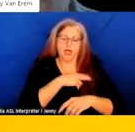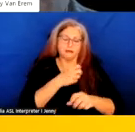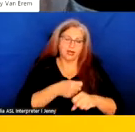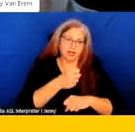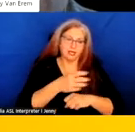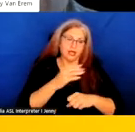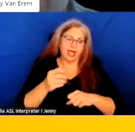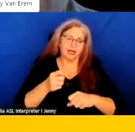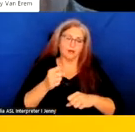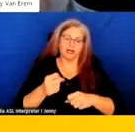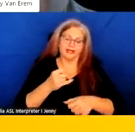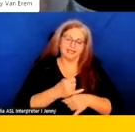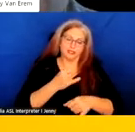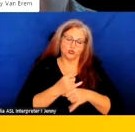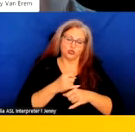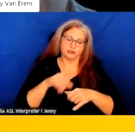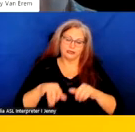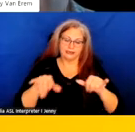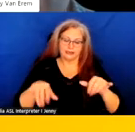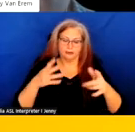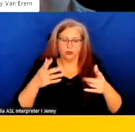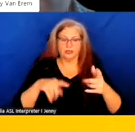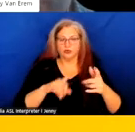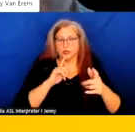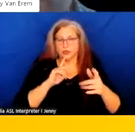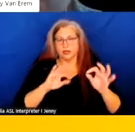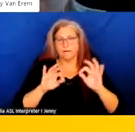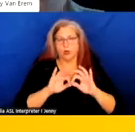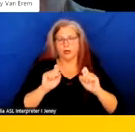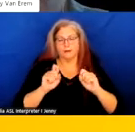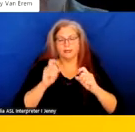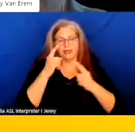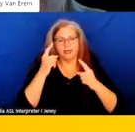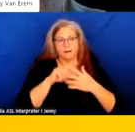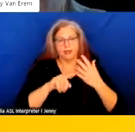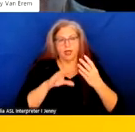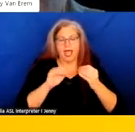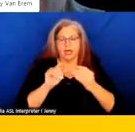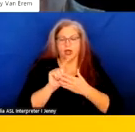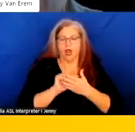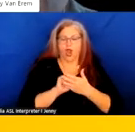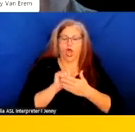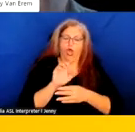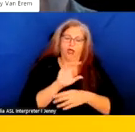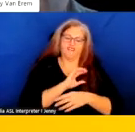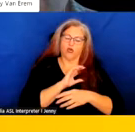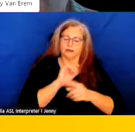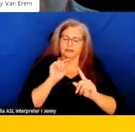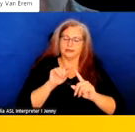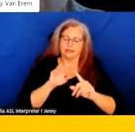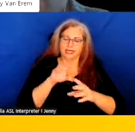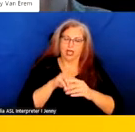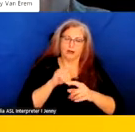institutionalization in this system, and it's really important that we think about that, as well as the law enforcement encounters, because they're often